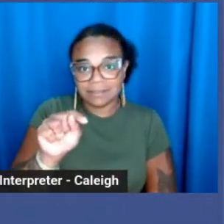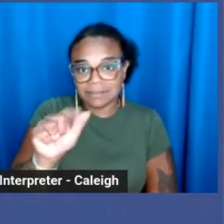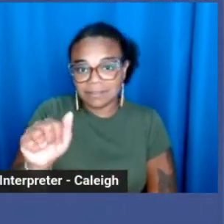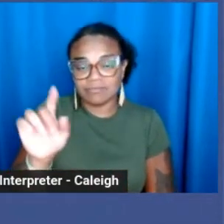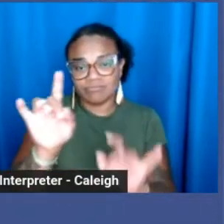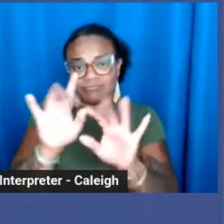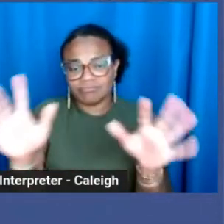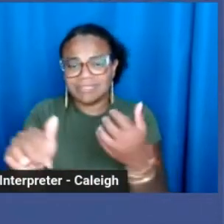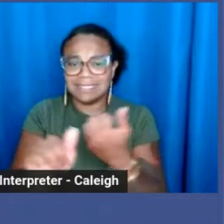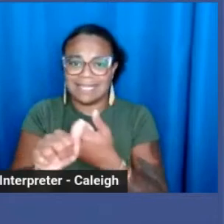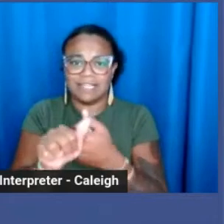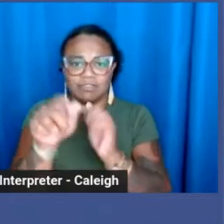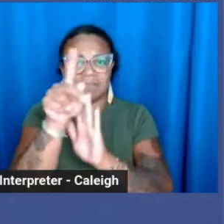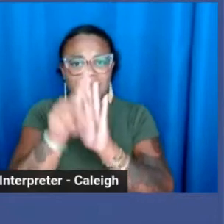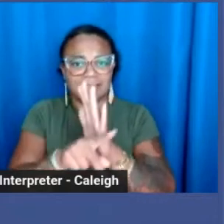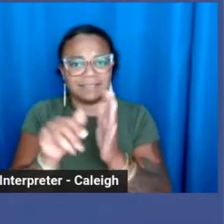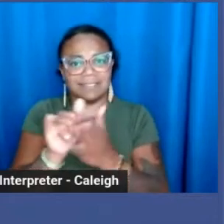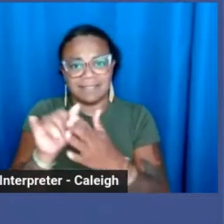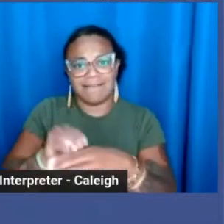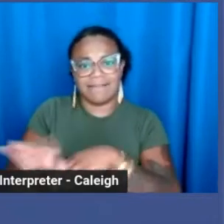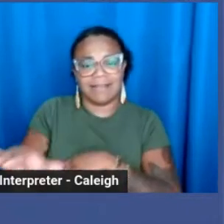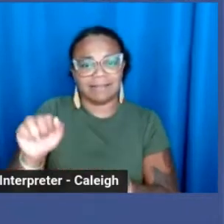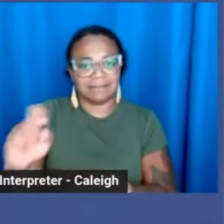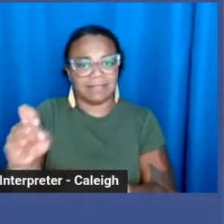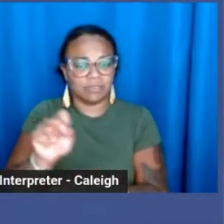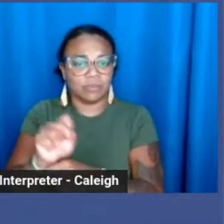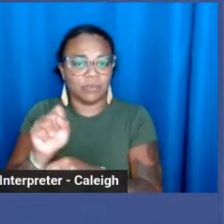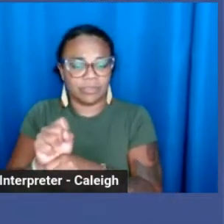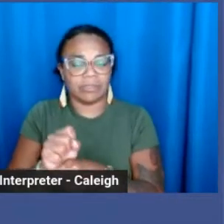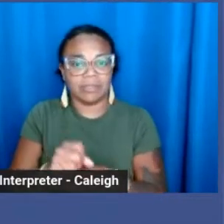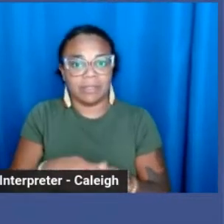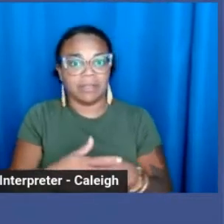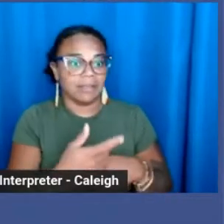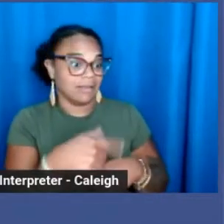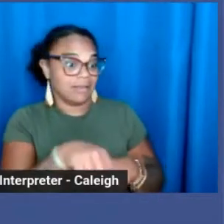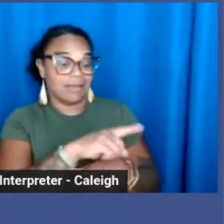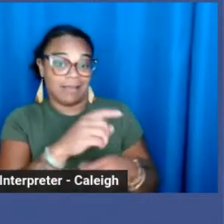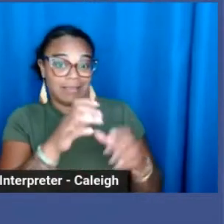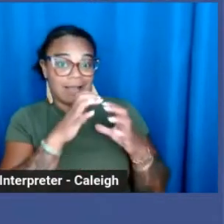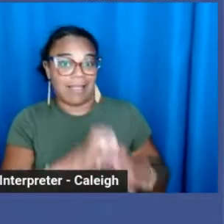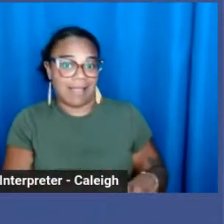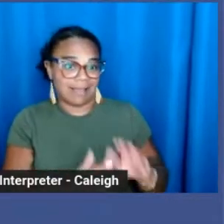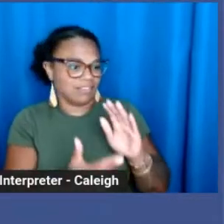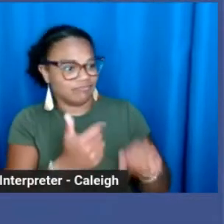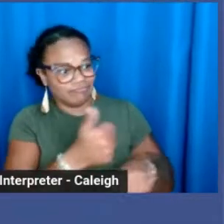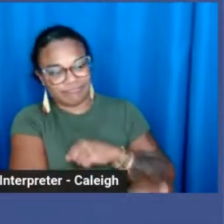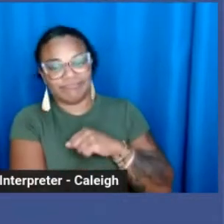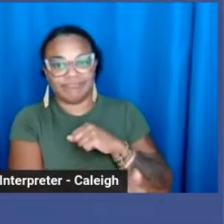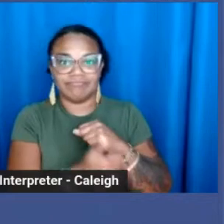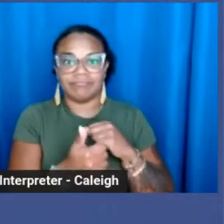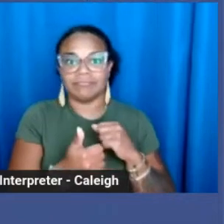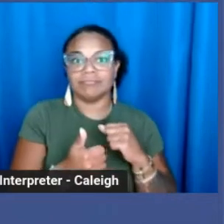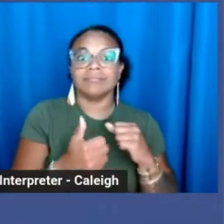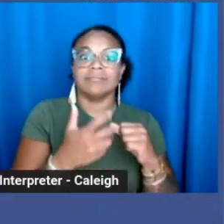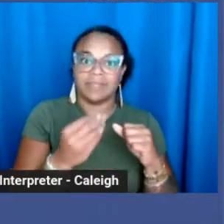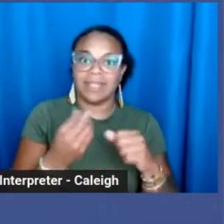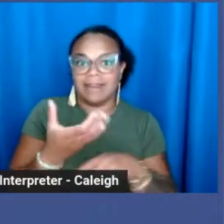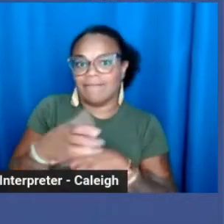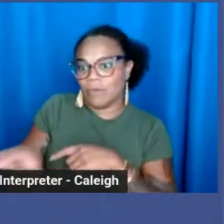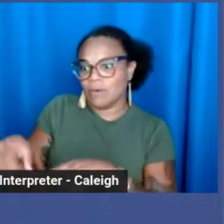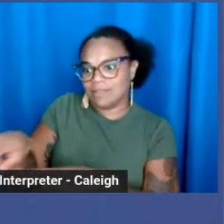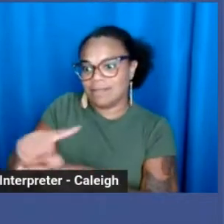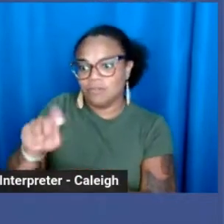govern sex work that criminalizes sex workers' clients for purchasing services, forcing them to work in secret.